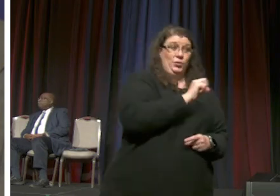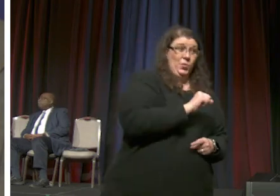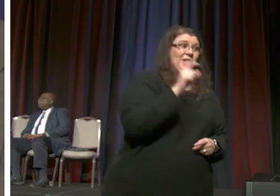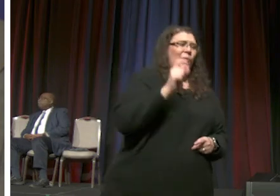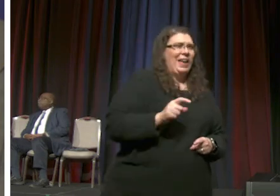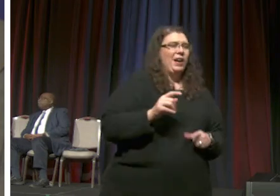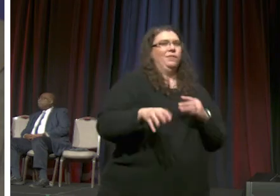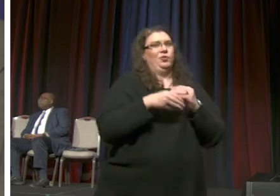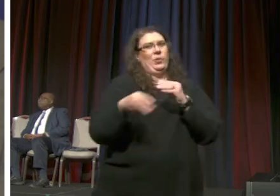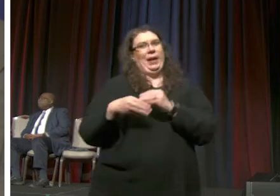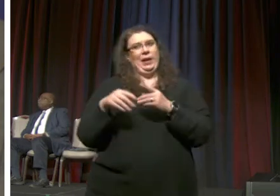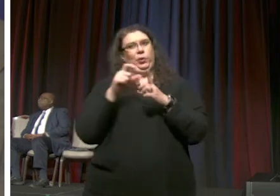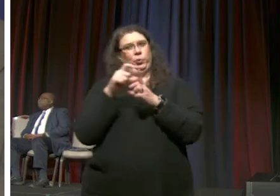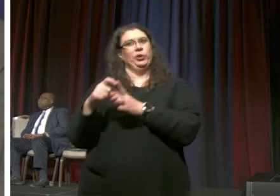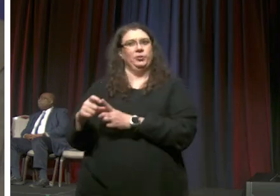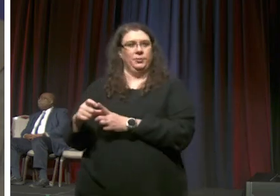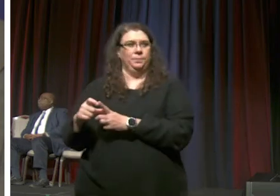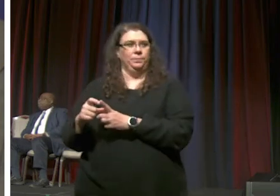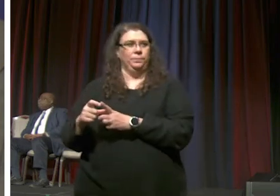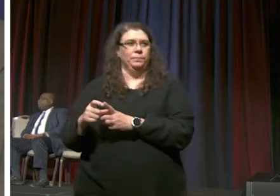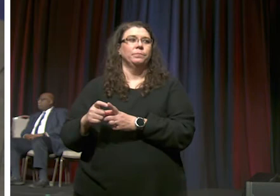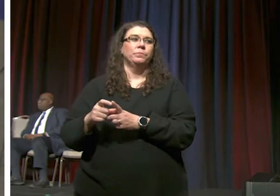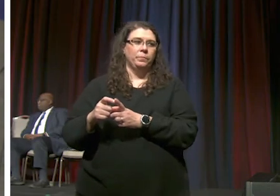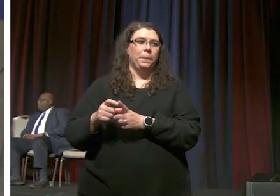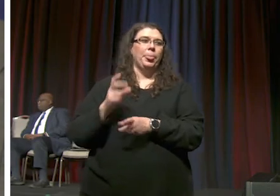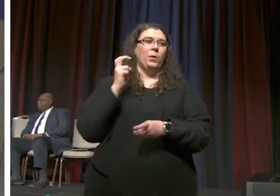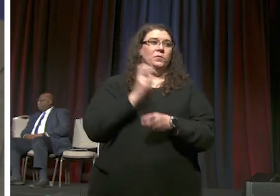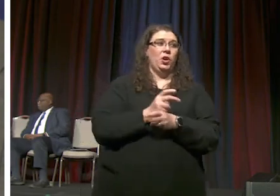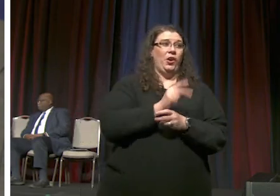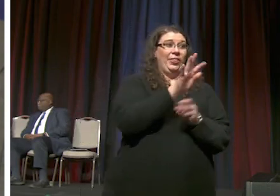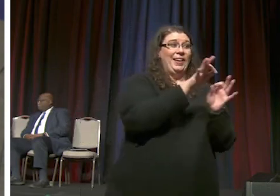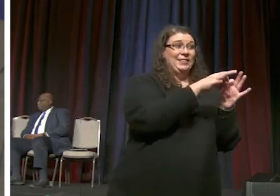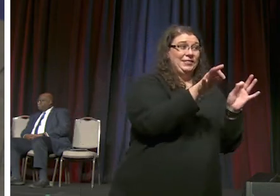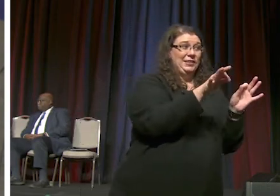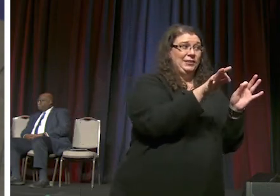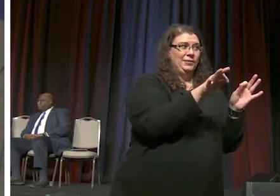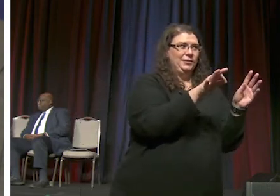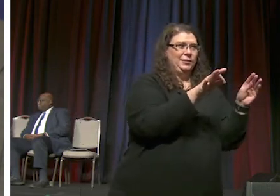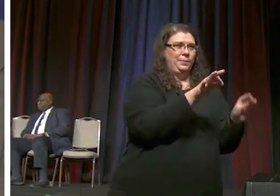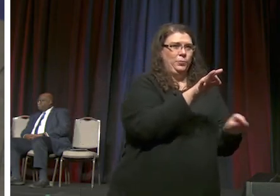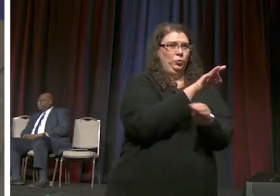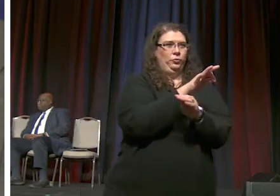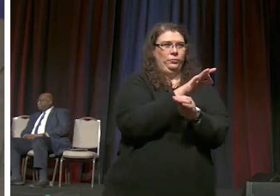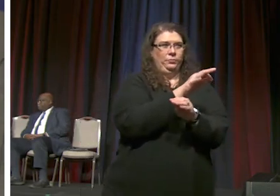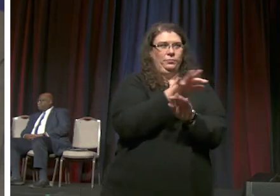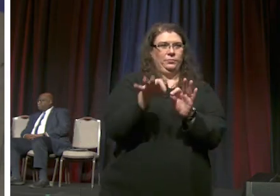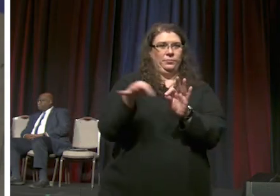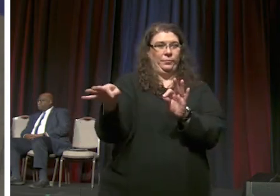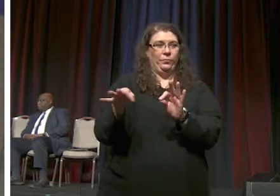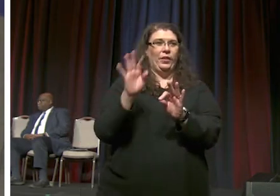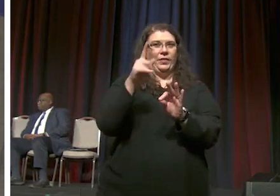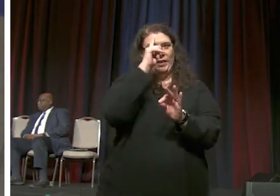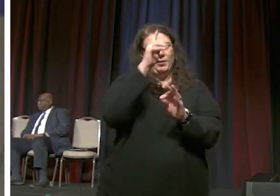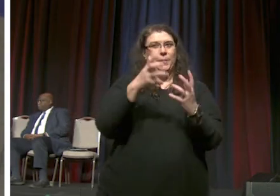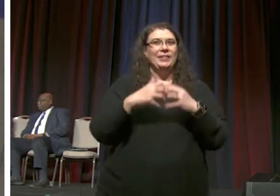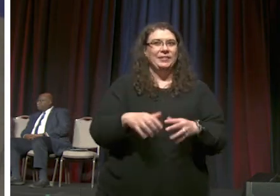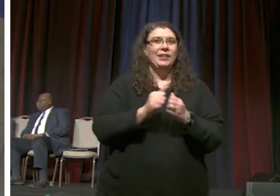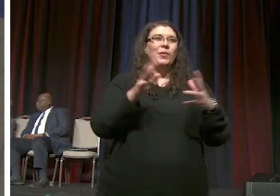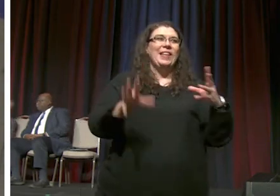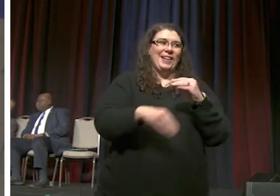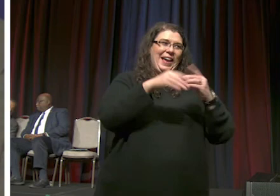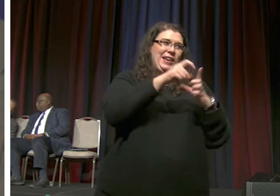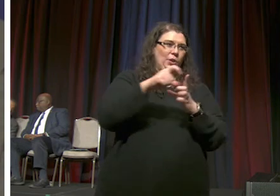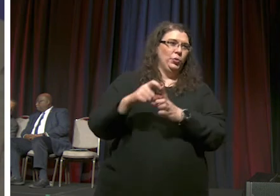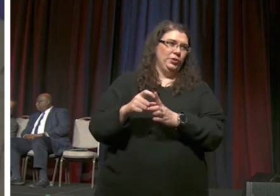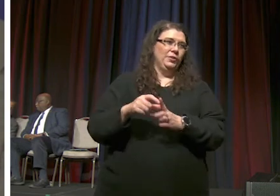words and it's hard to move a sentence here and a sentence there and for it to make sense and so that's the